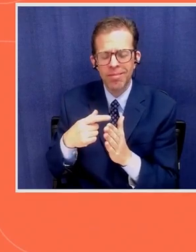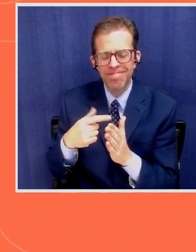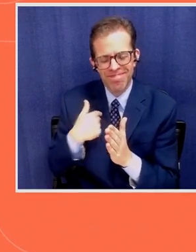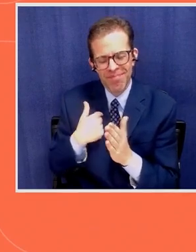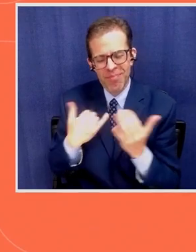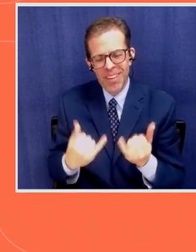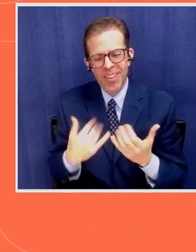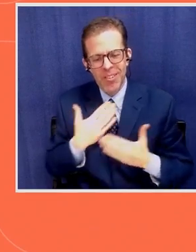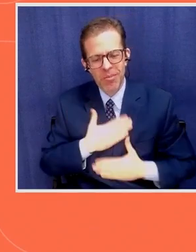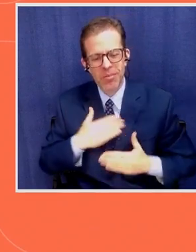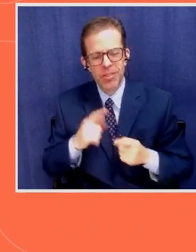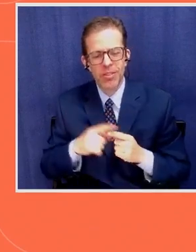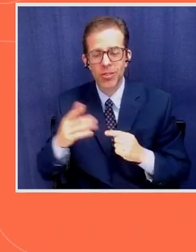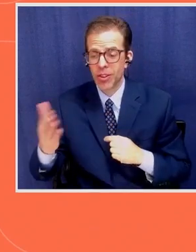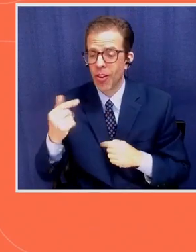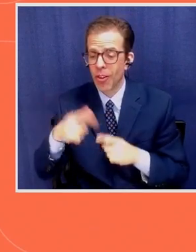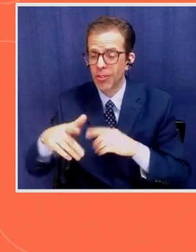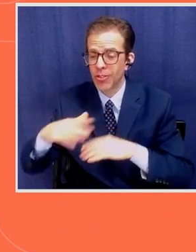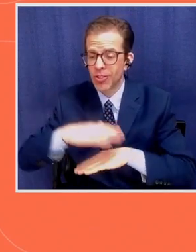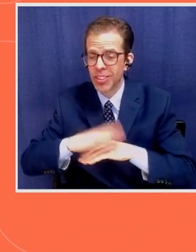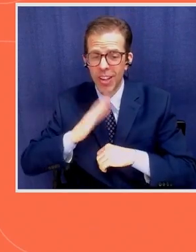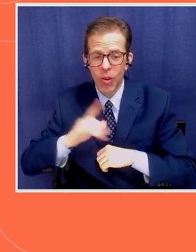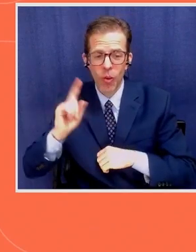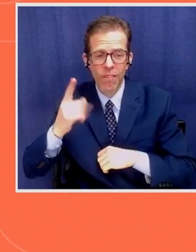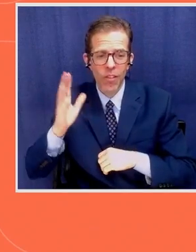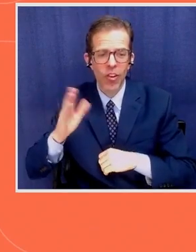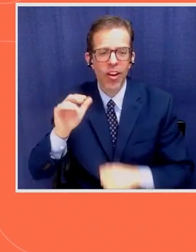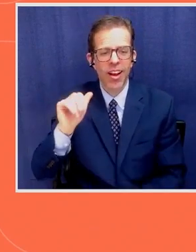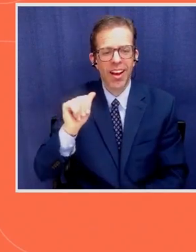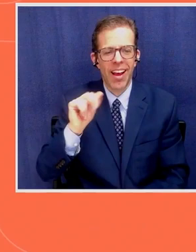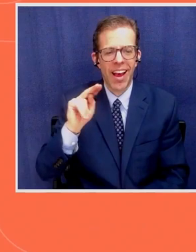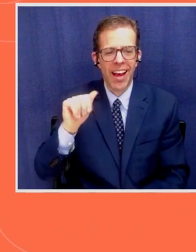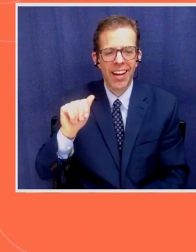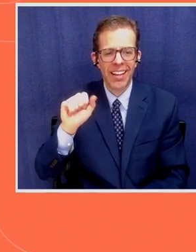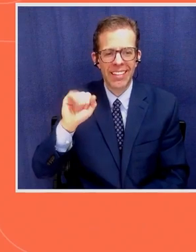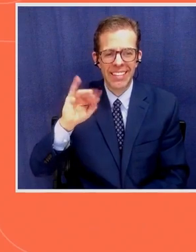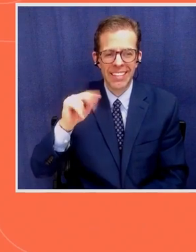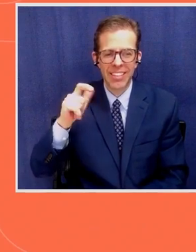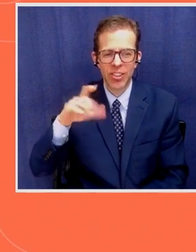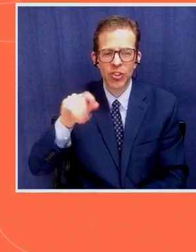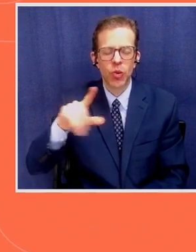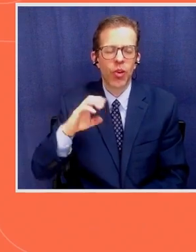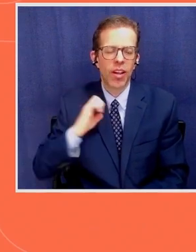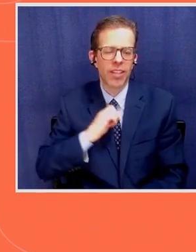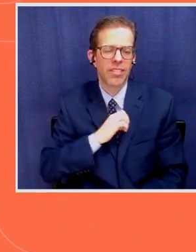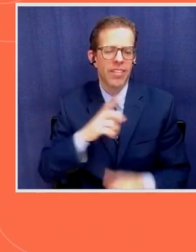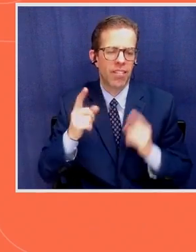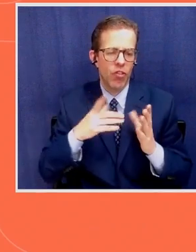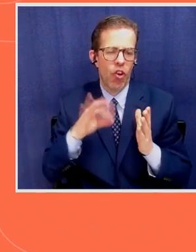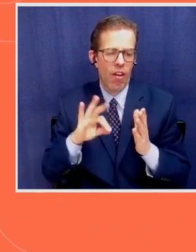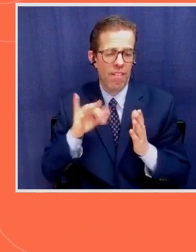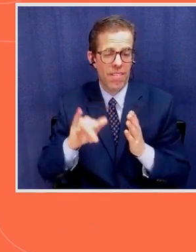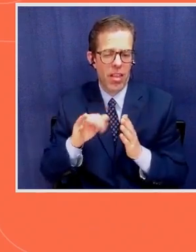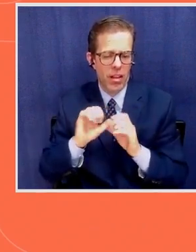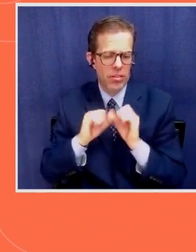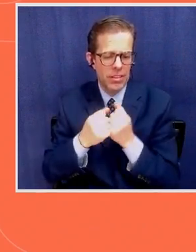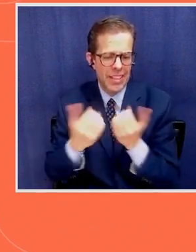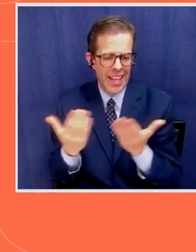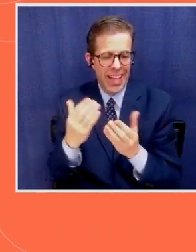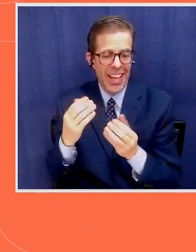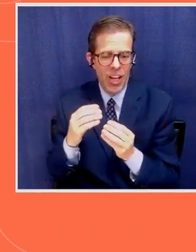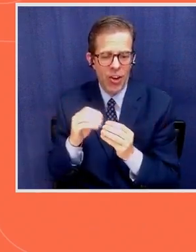first speakers, Anne Sinjio, who is Executive Director of the Built Society here in Palau. Anne, the floor is yours.